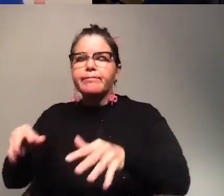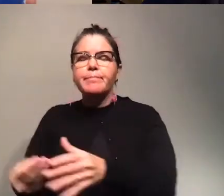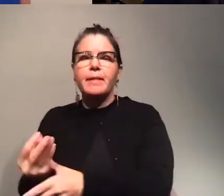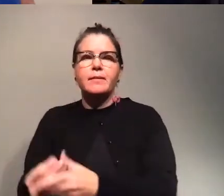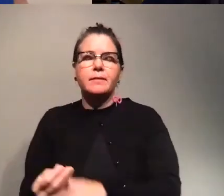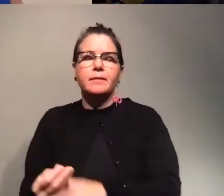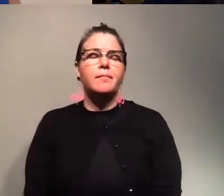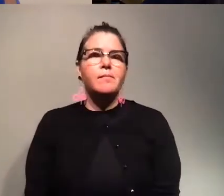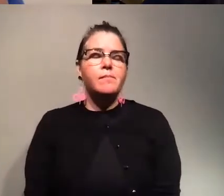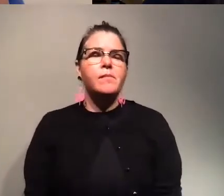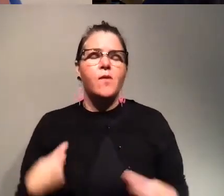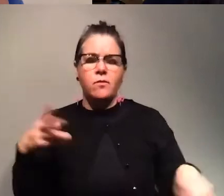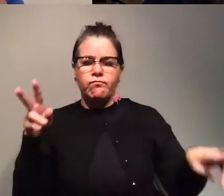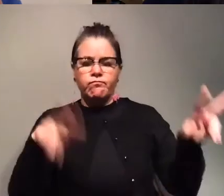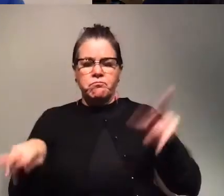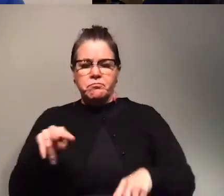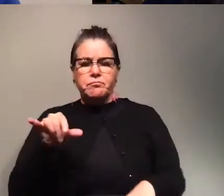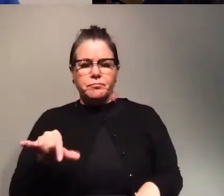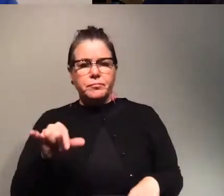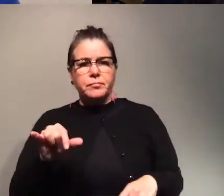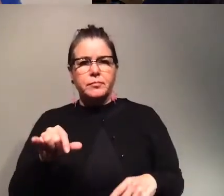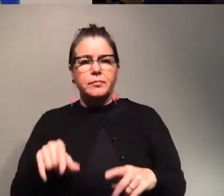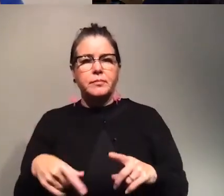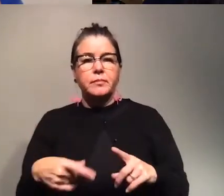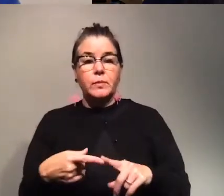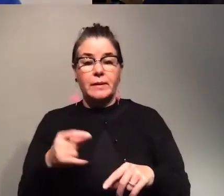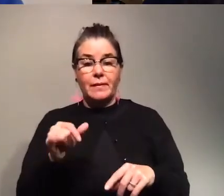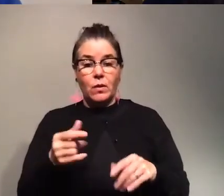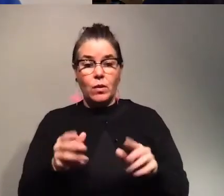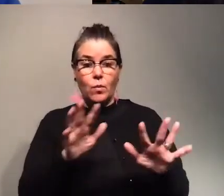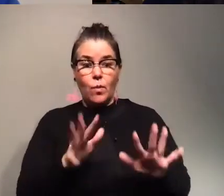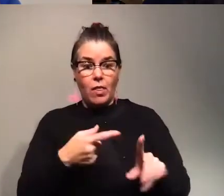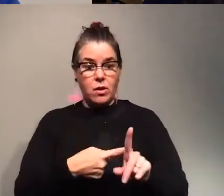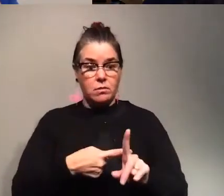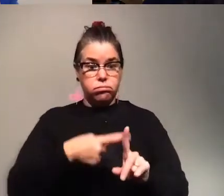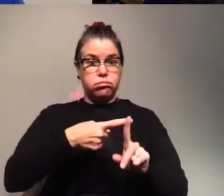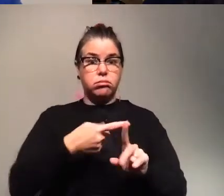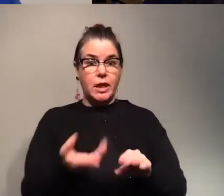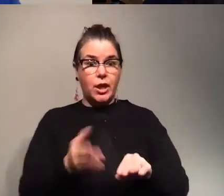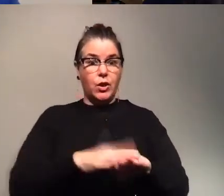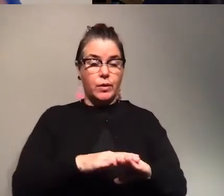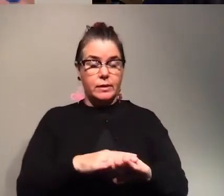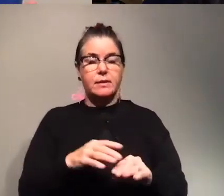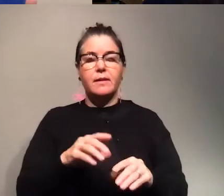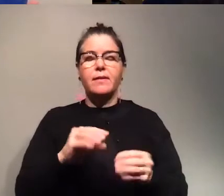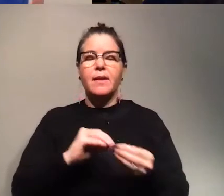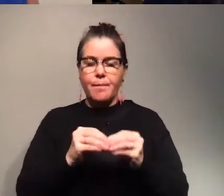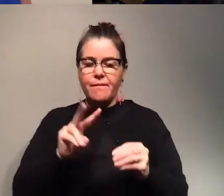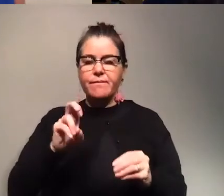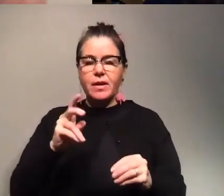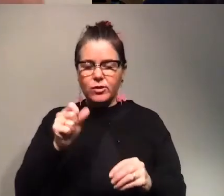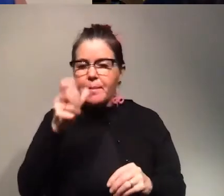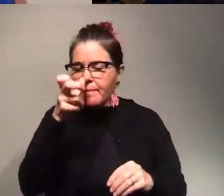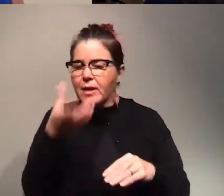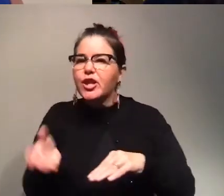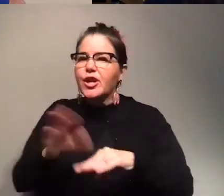observed that when the brother increases, the population of the vectors also increases. And